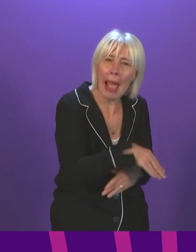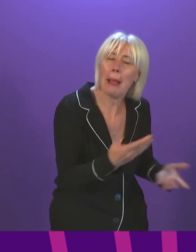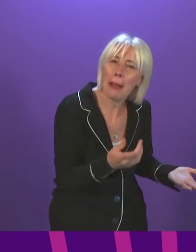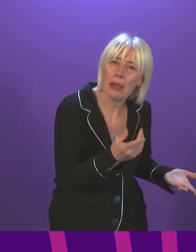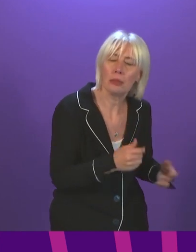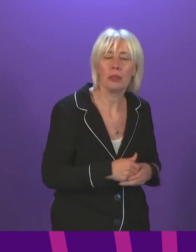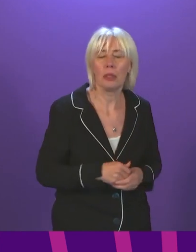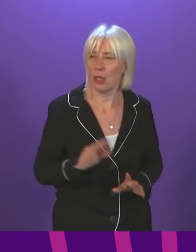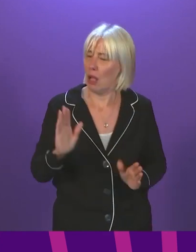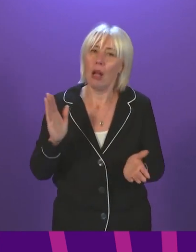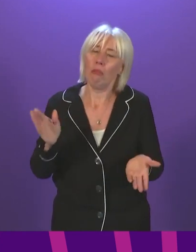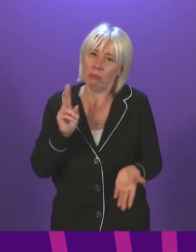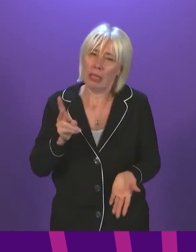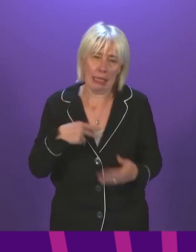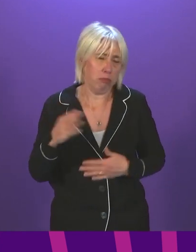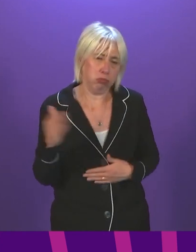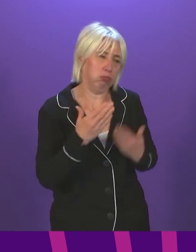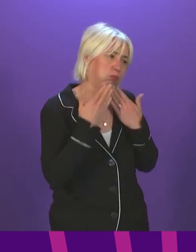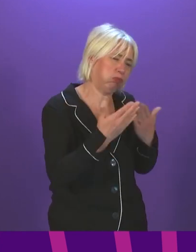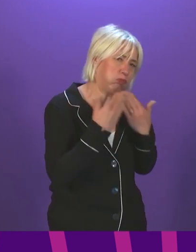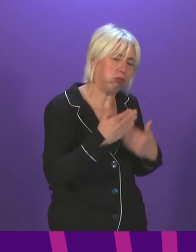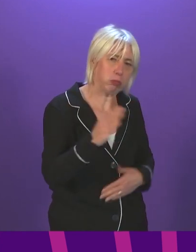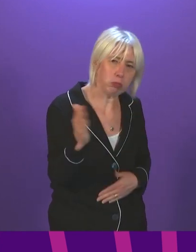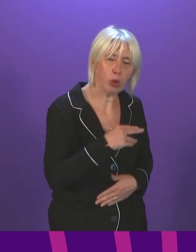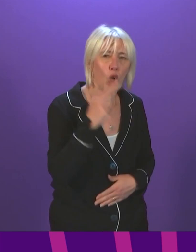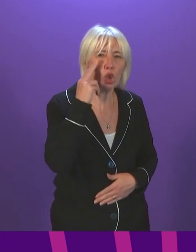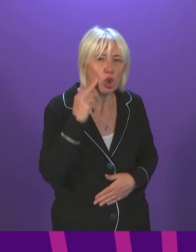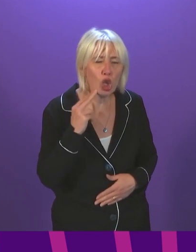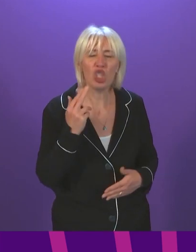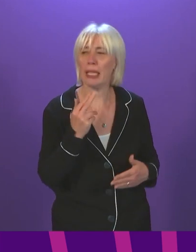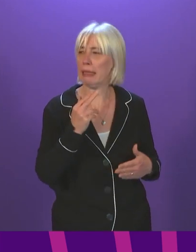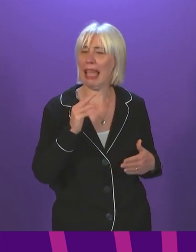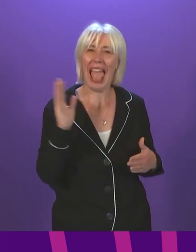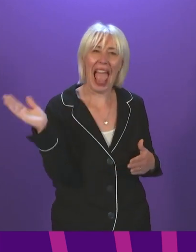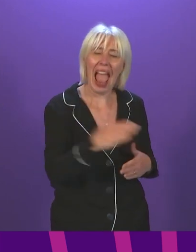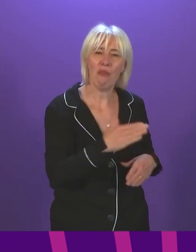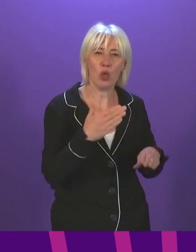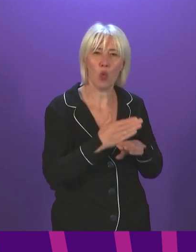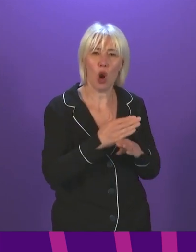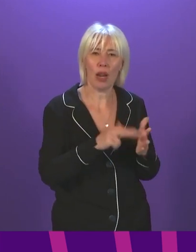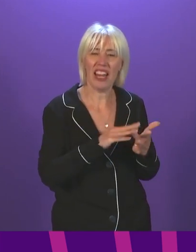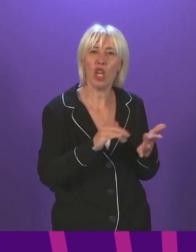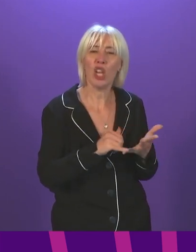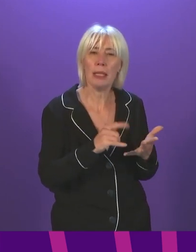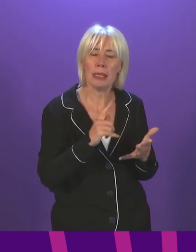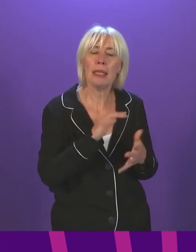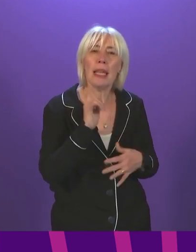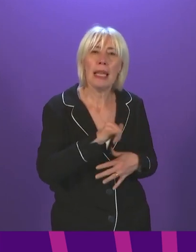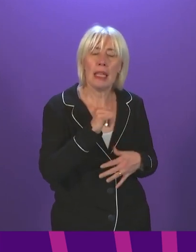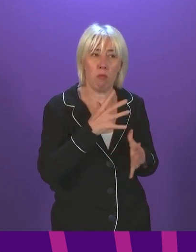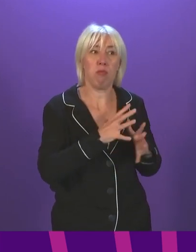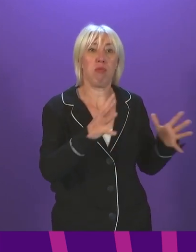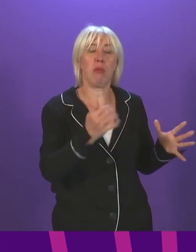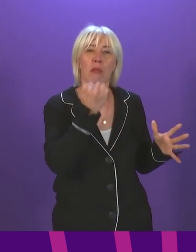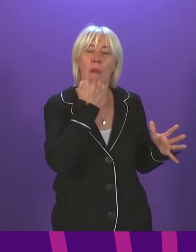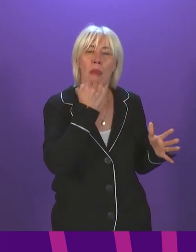express my gratitude to everybody, nurses and everybody else working so hard across the National Health Service. We do have a record number of staff in our health